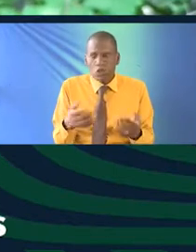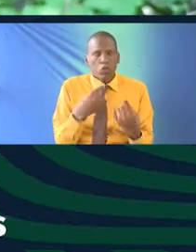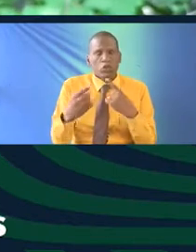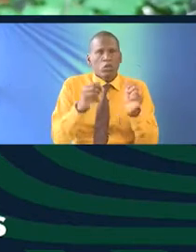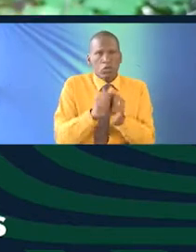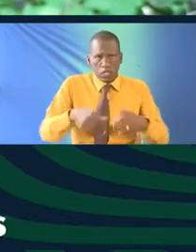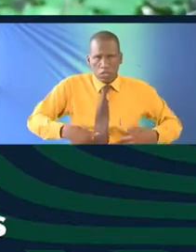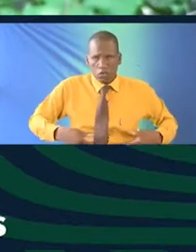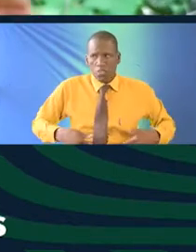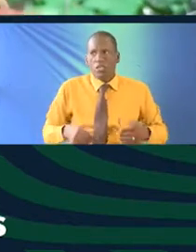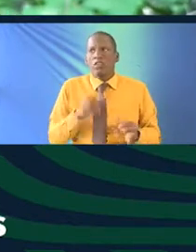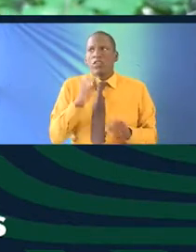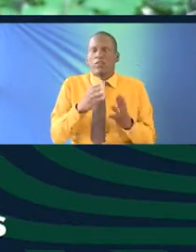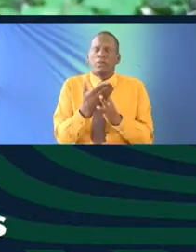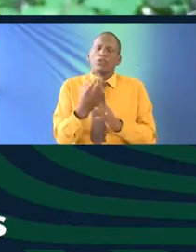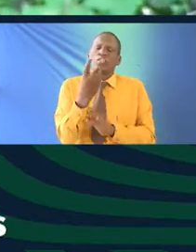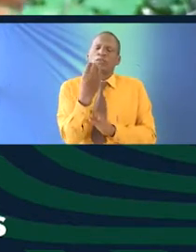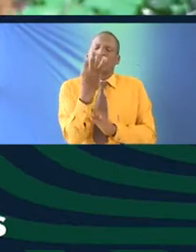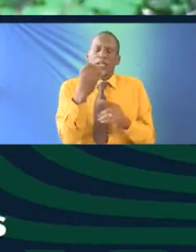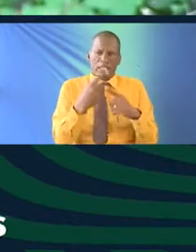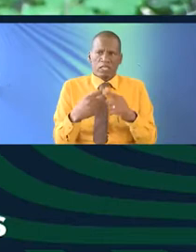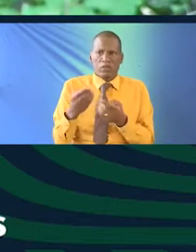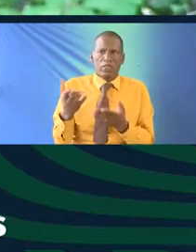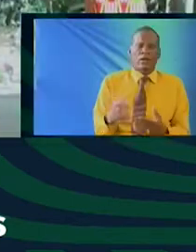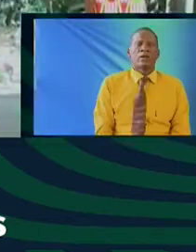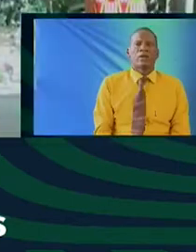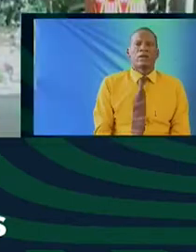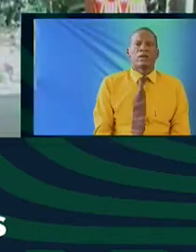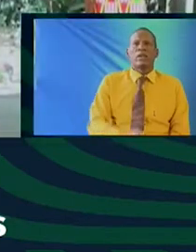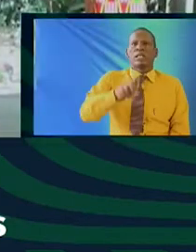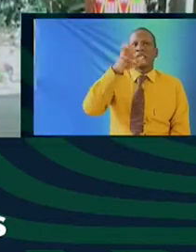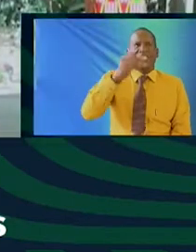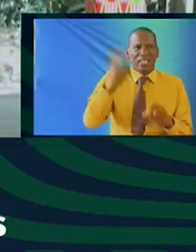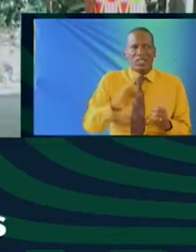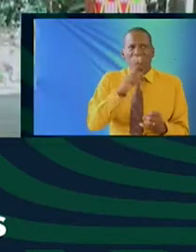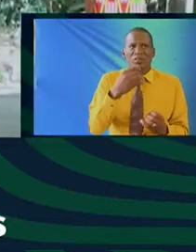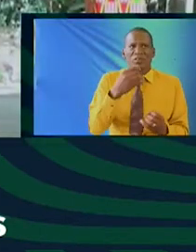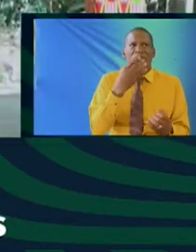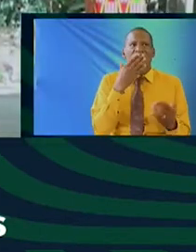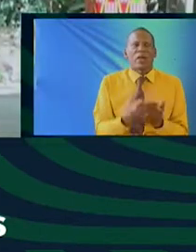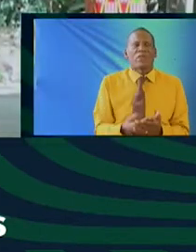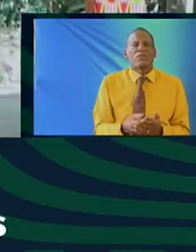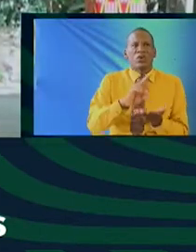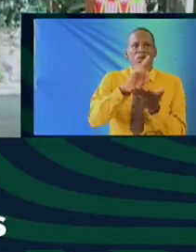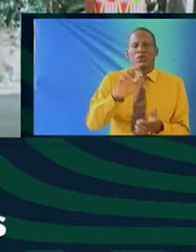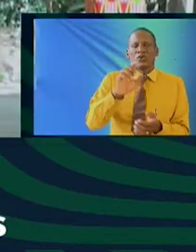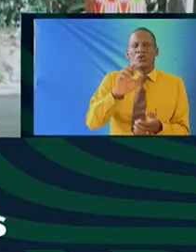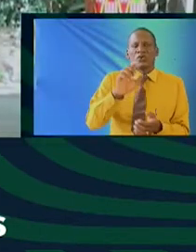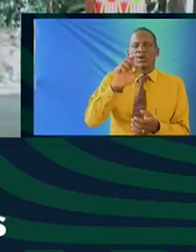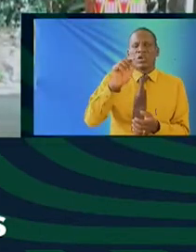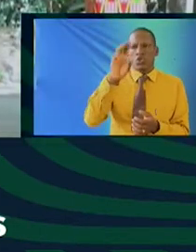talking to the youth and you know if it's between 20 and 30 we're in there Jerry the last word Thank you thank you Dr.